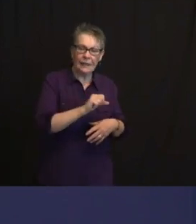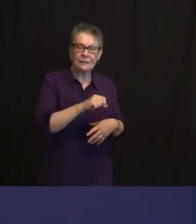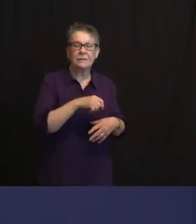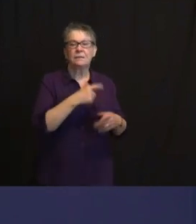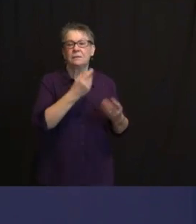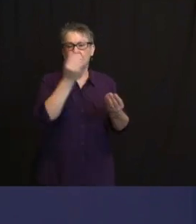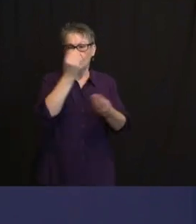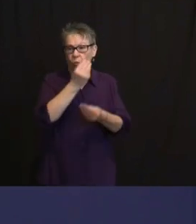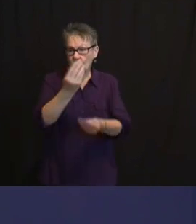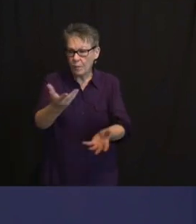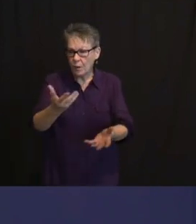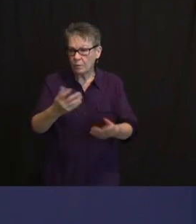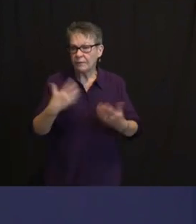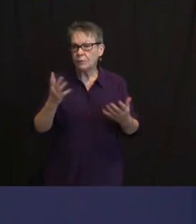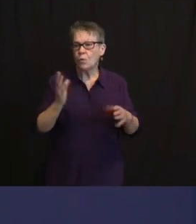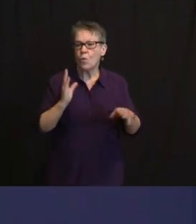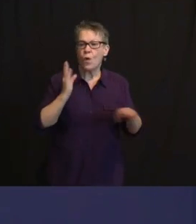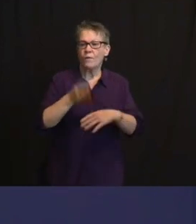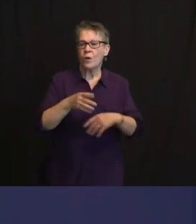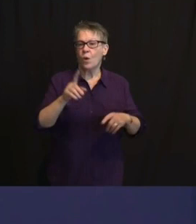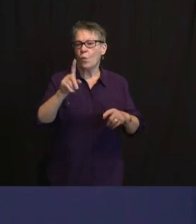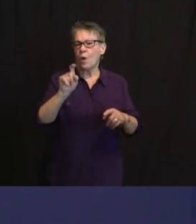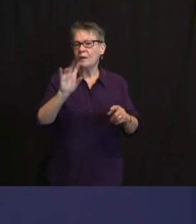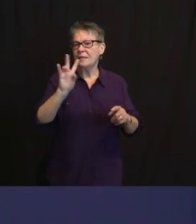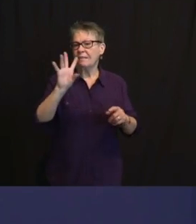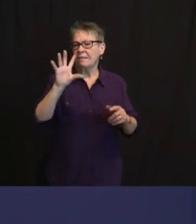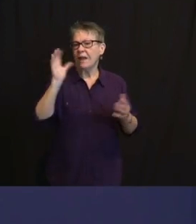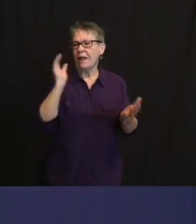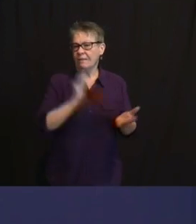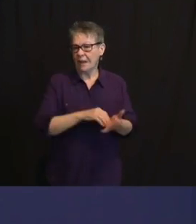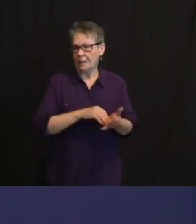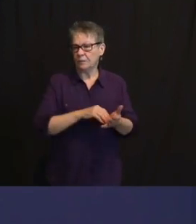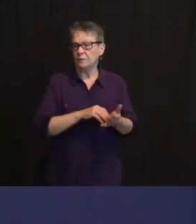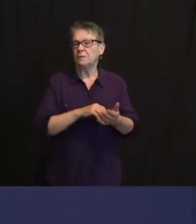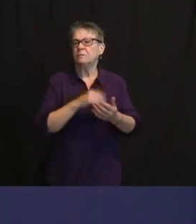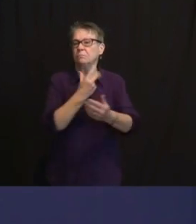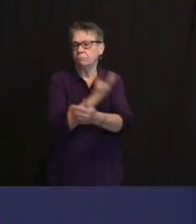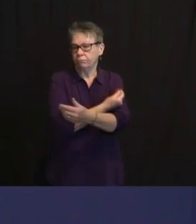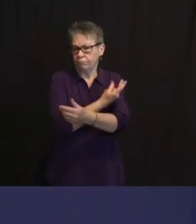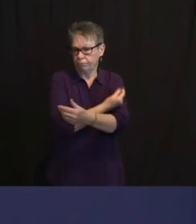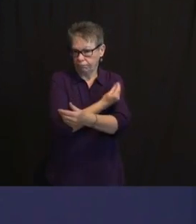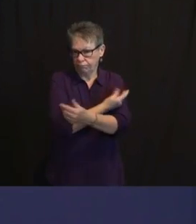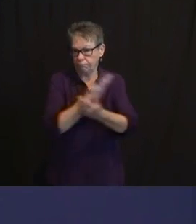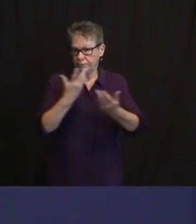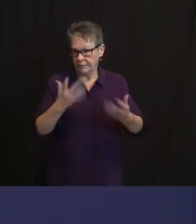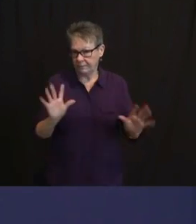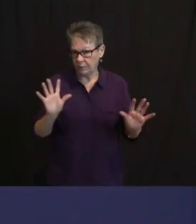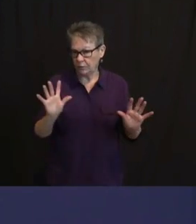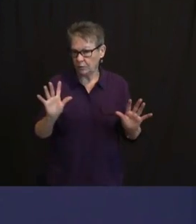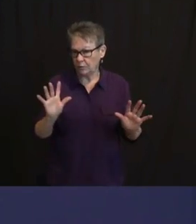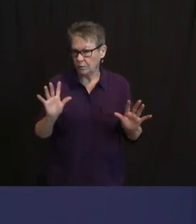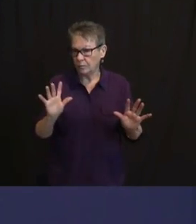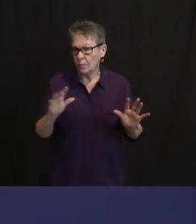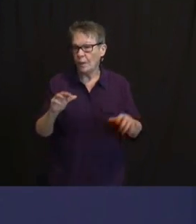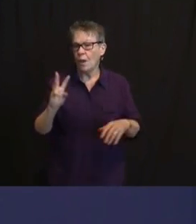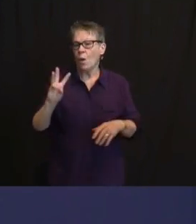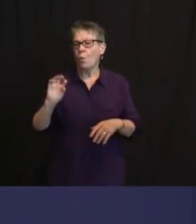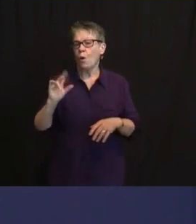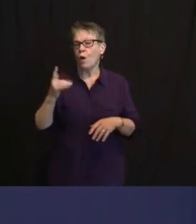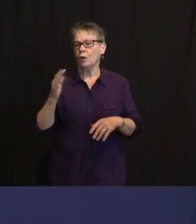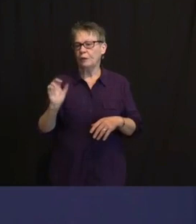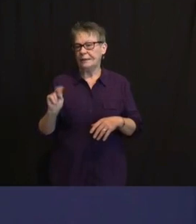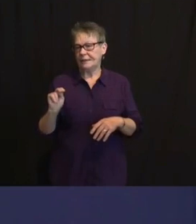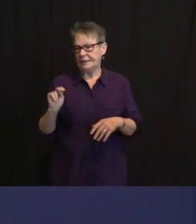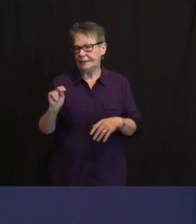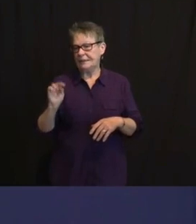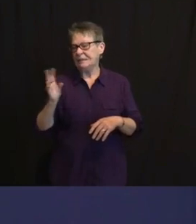LITTLE BIT OVER 165,000 DOSES DELIVERED, ADMINISTERED, EXCUSE ME, AND WALGREENS A LITTLE, ALMOST 78